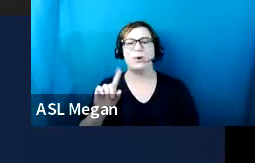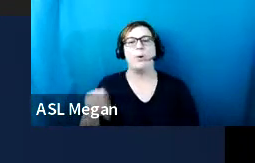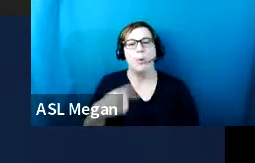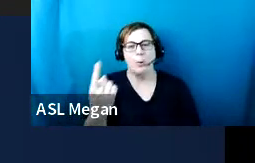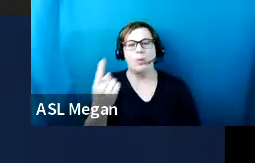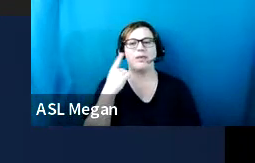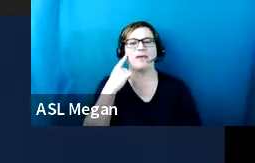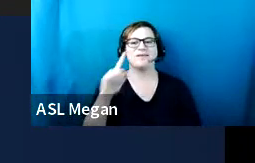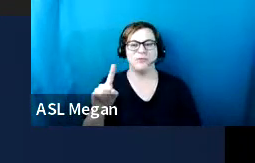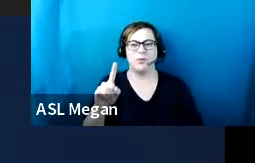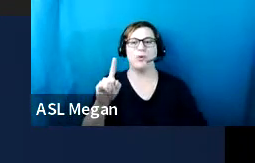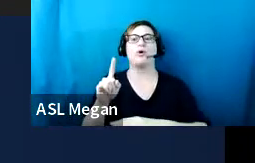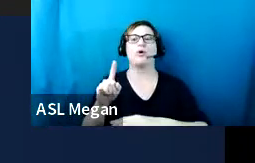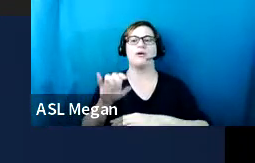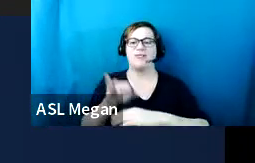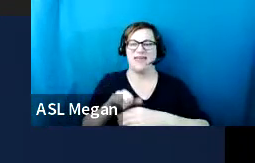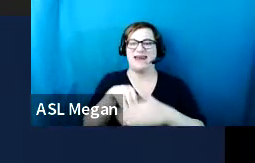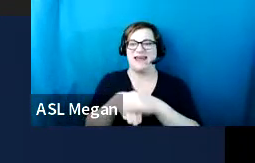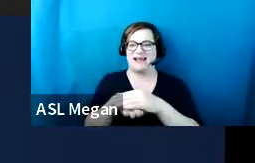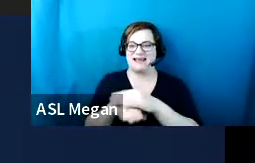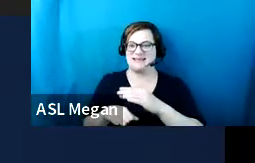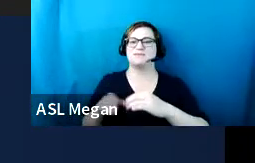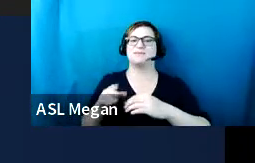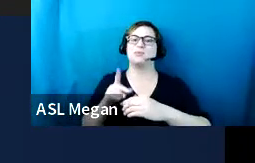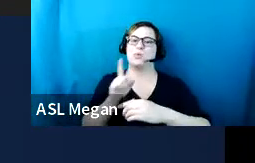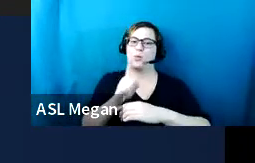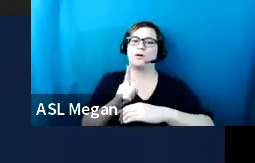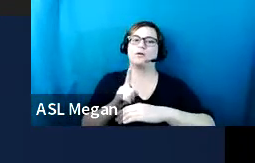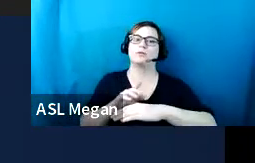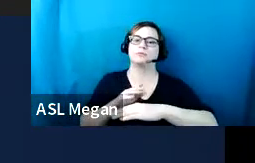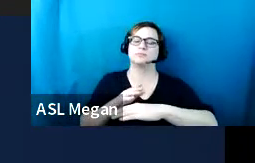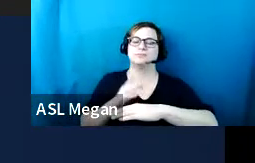when it leads into the parking area.